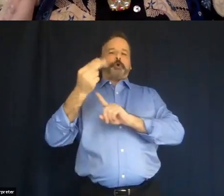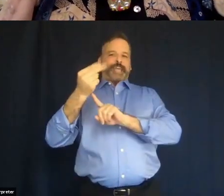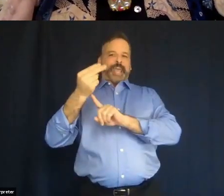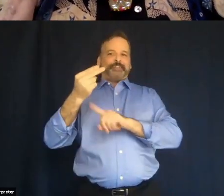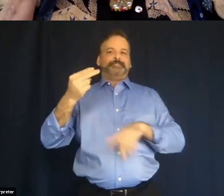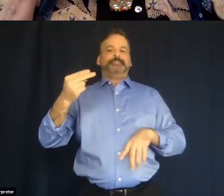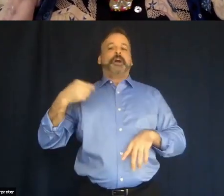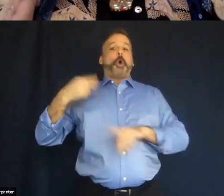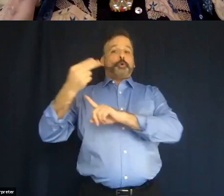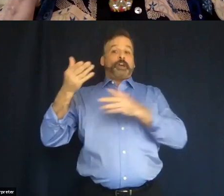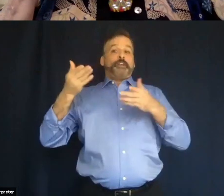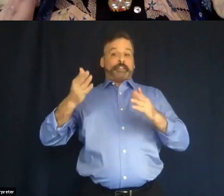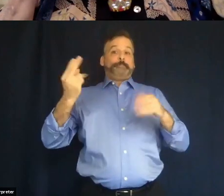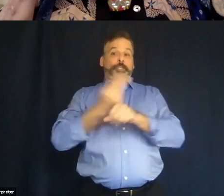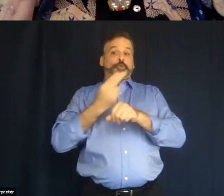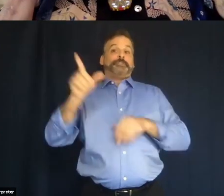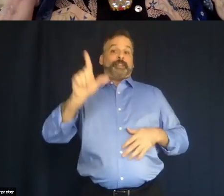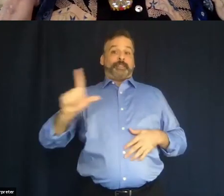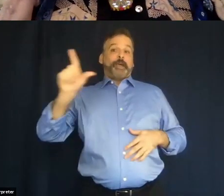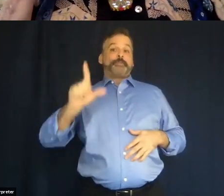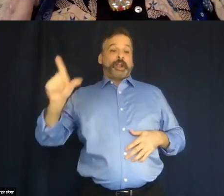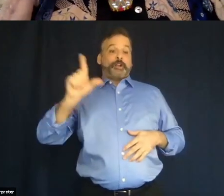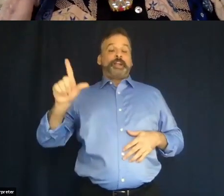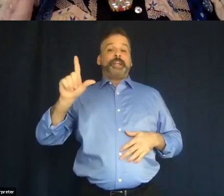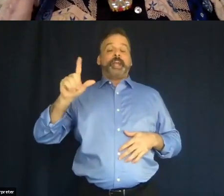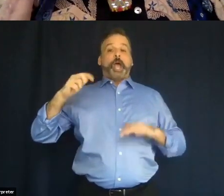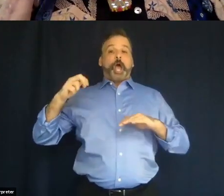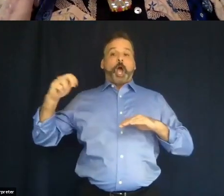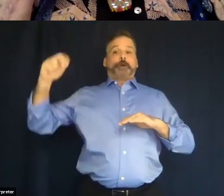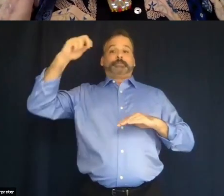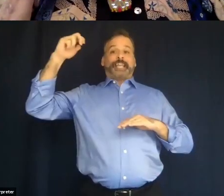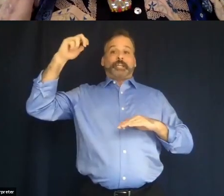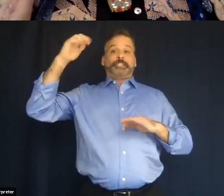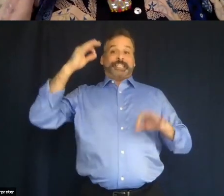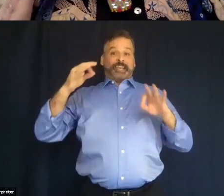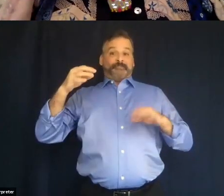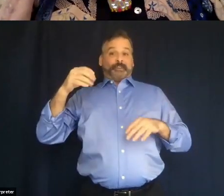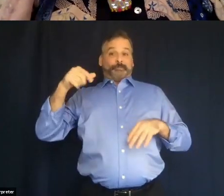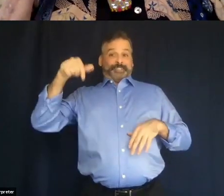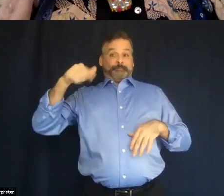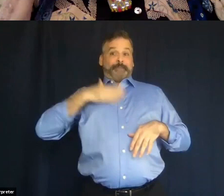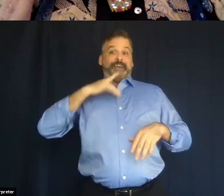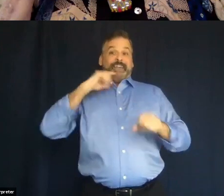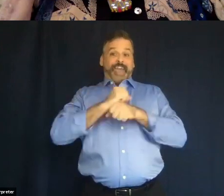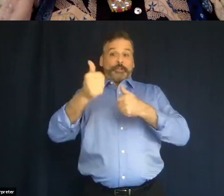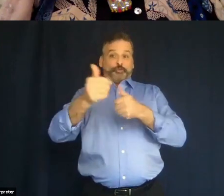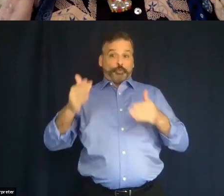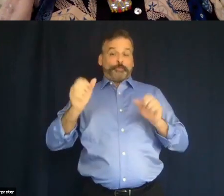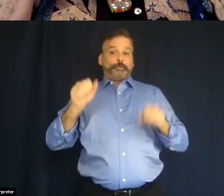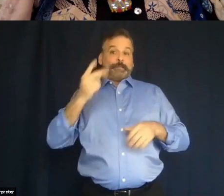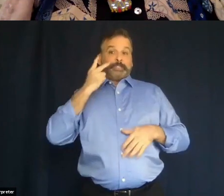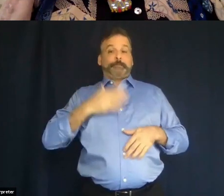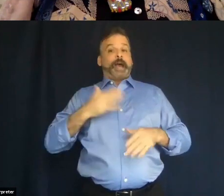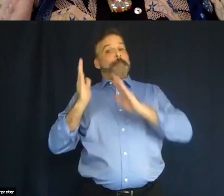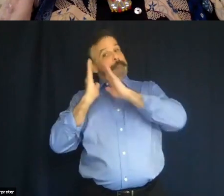in a hotel they let me use the library and upstairs if I was in my actual room you would have been able to see my